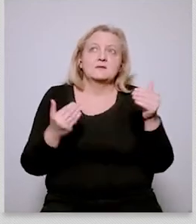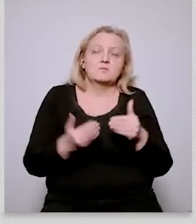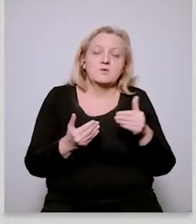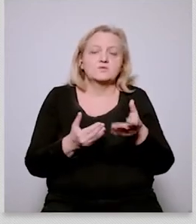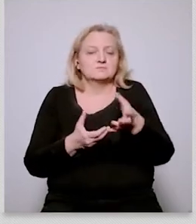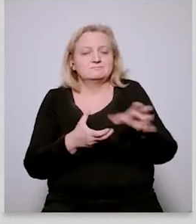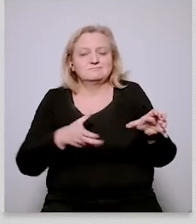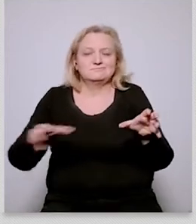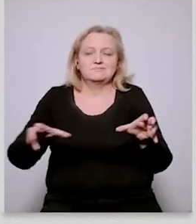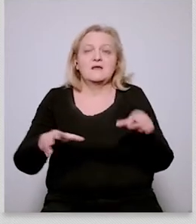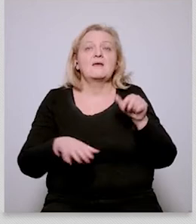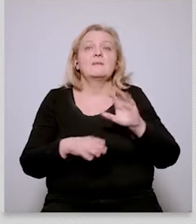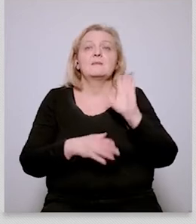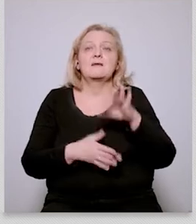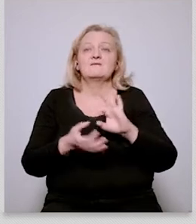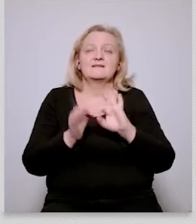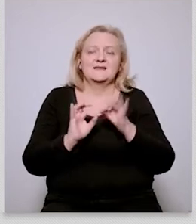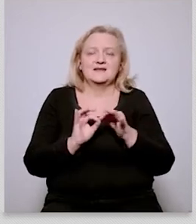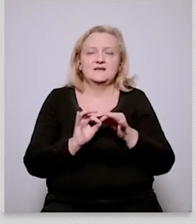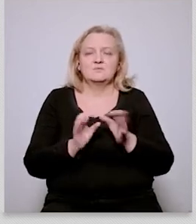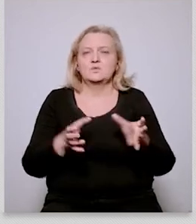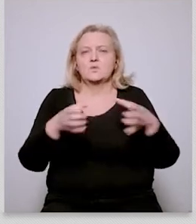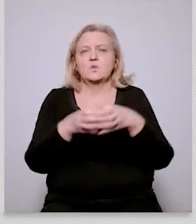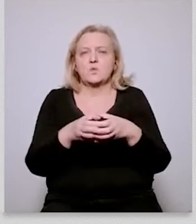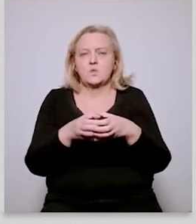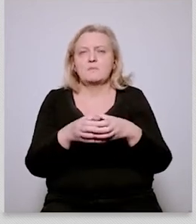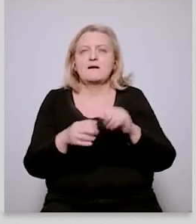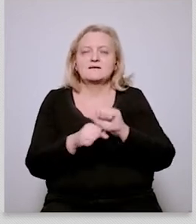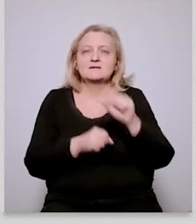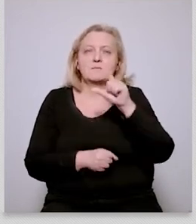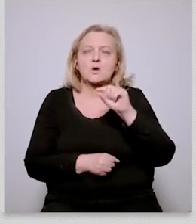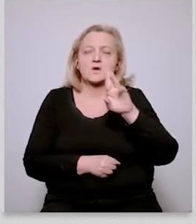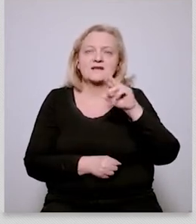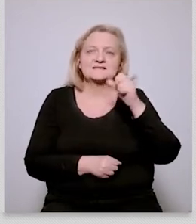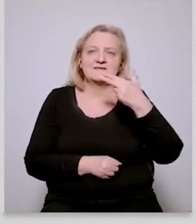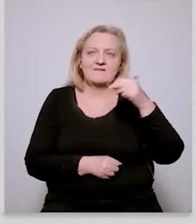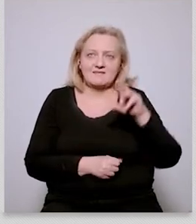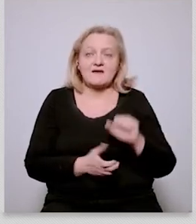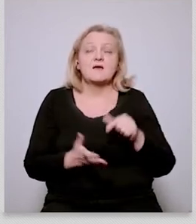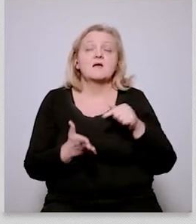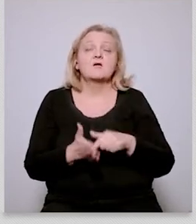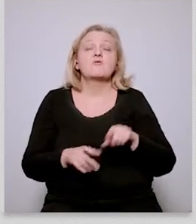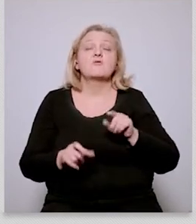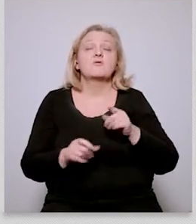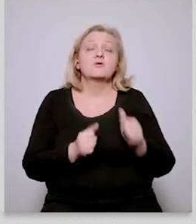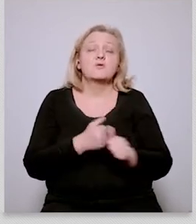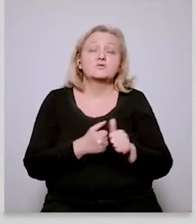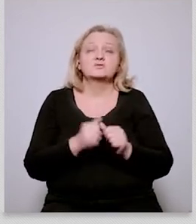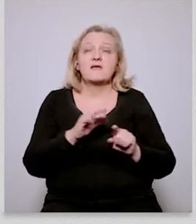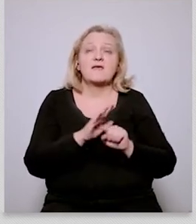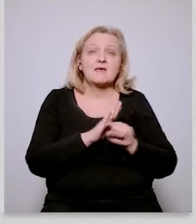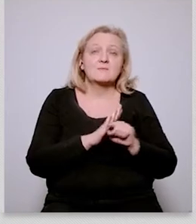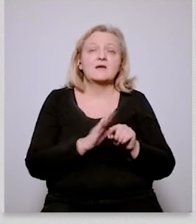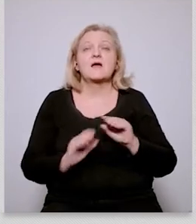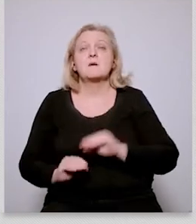uh split over migration and integration because you could you could argue with the right uh you know